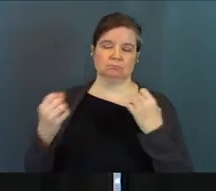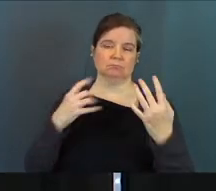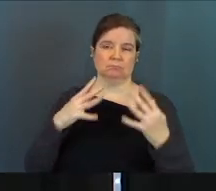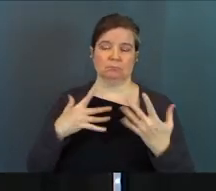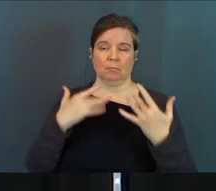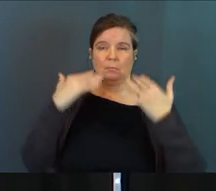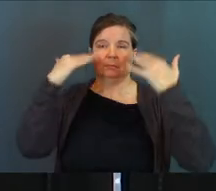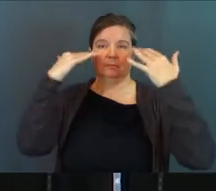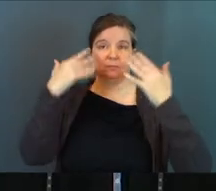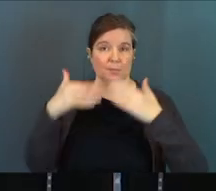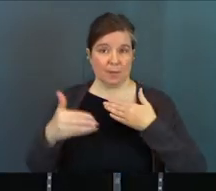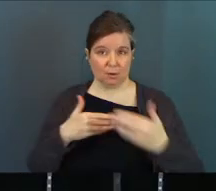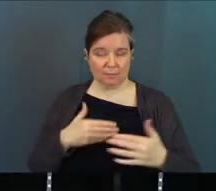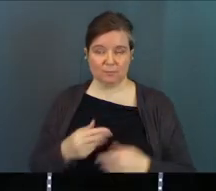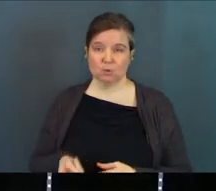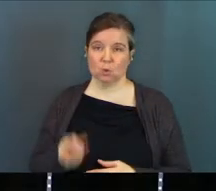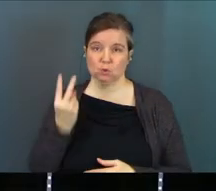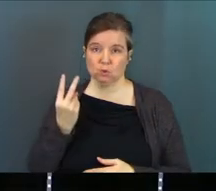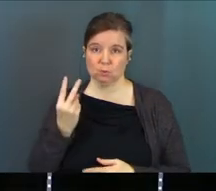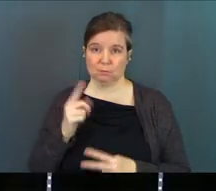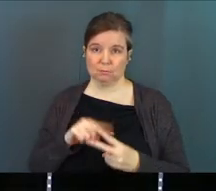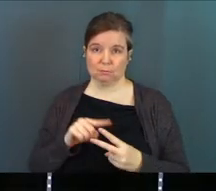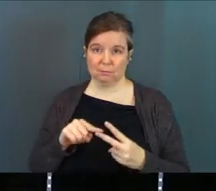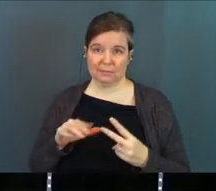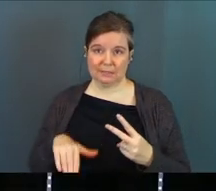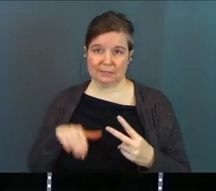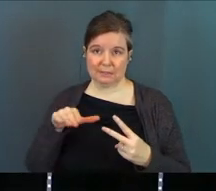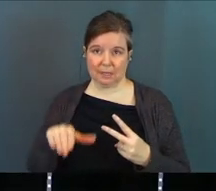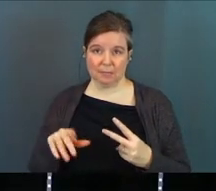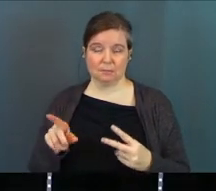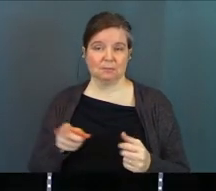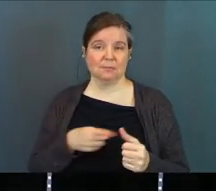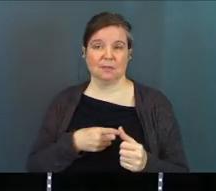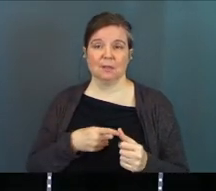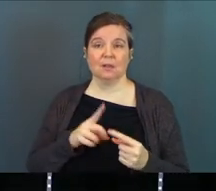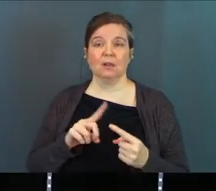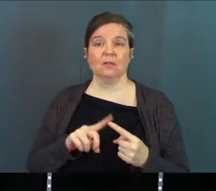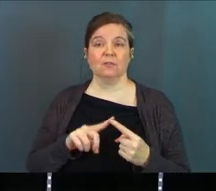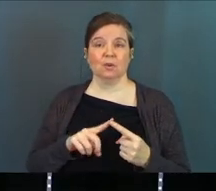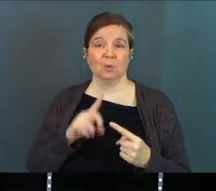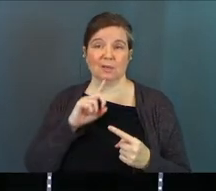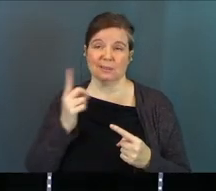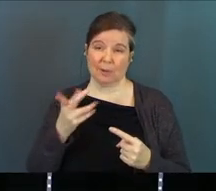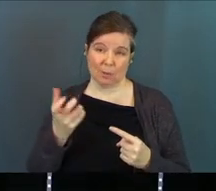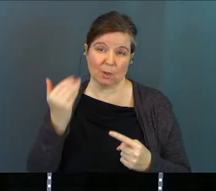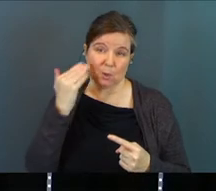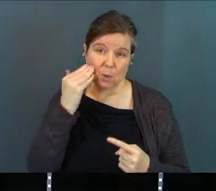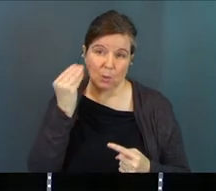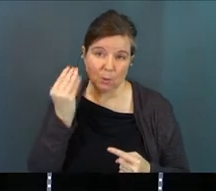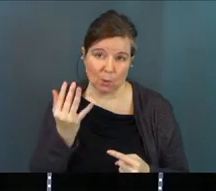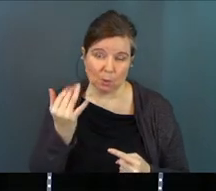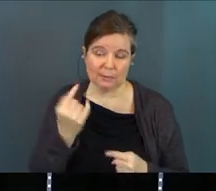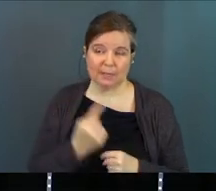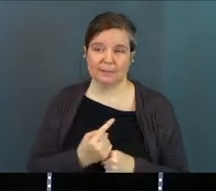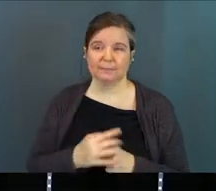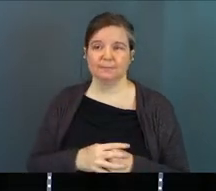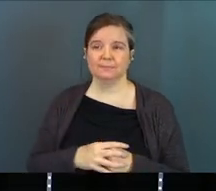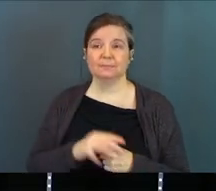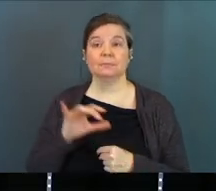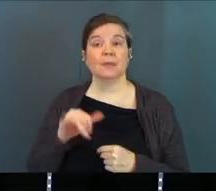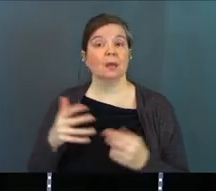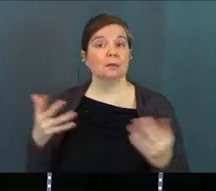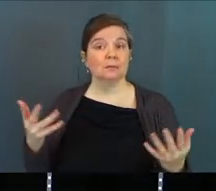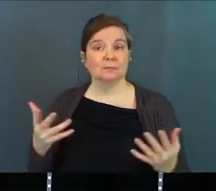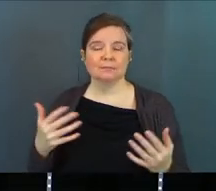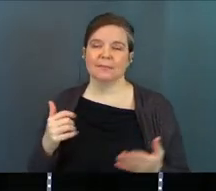challenging season. So two steps, okay? And the first one is really just something that I want you to know today, and